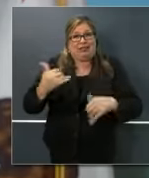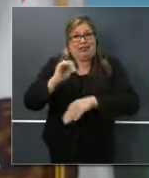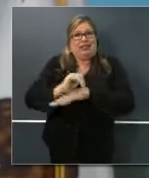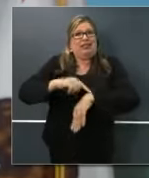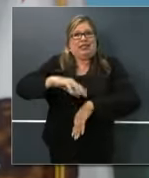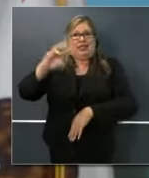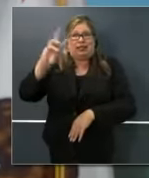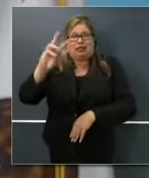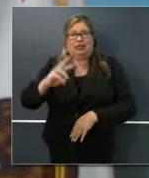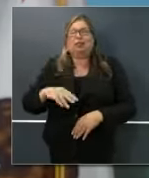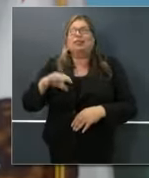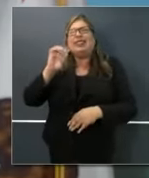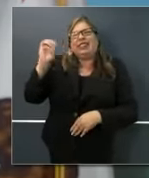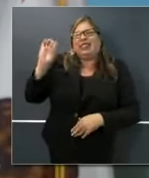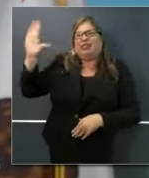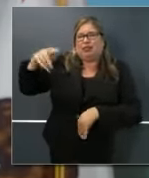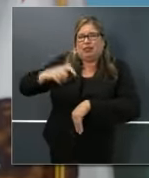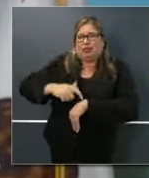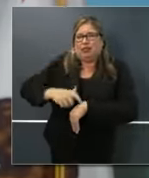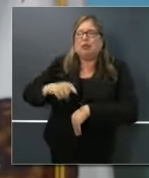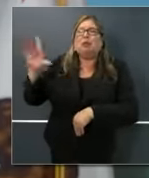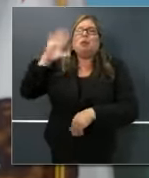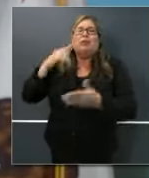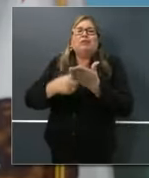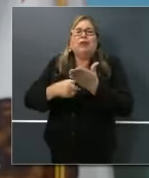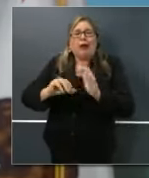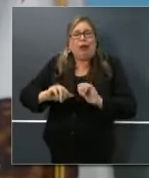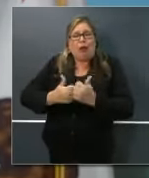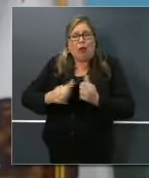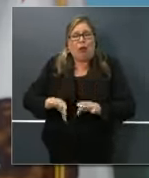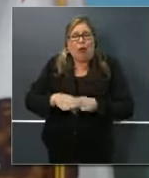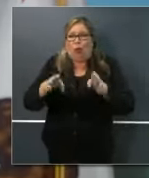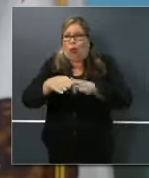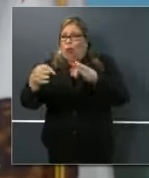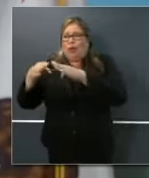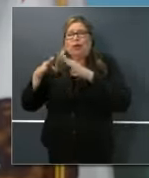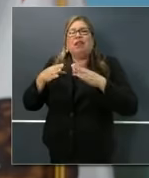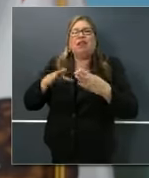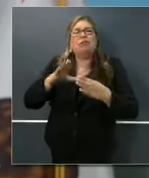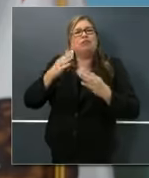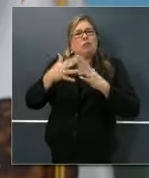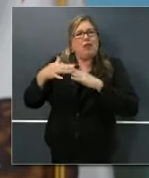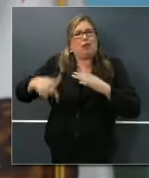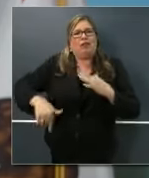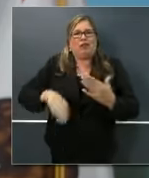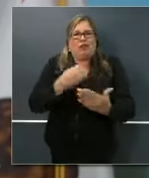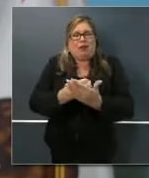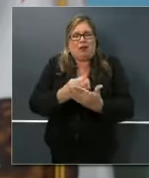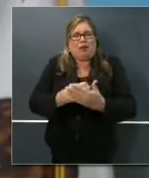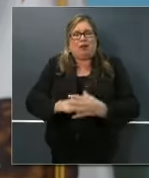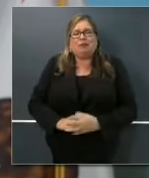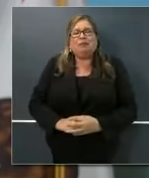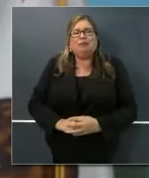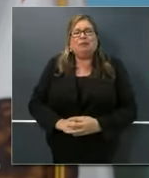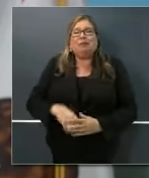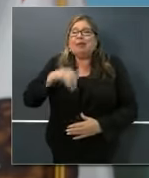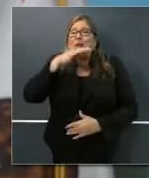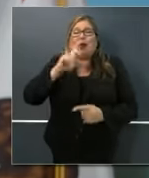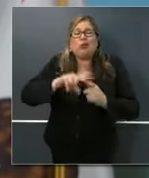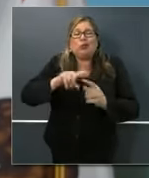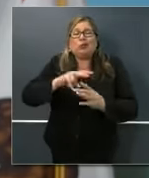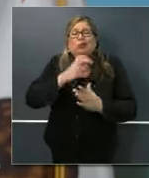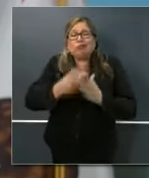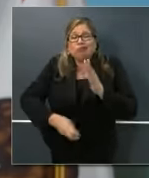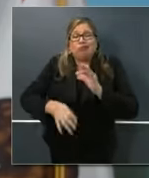...guidelines for a phased reopening of the American economy. Without getting into any details,